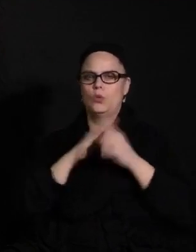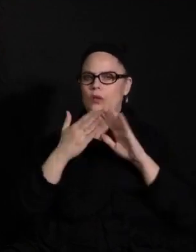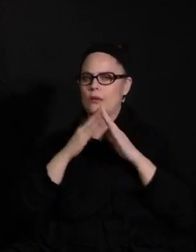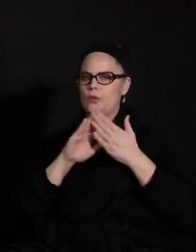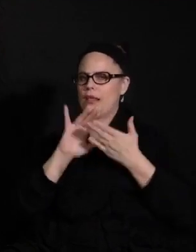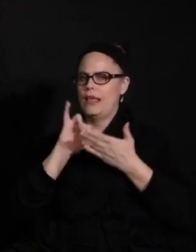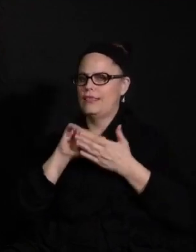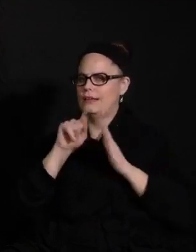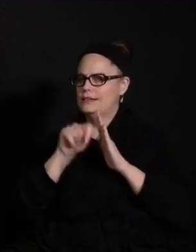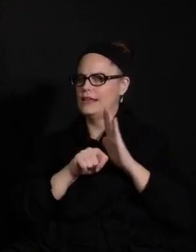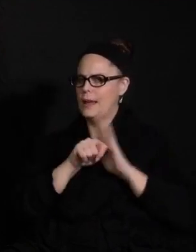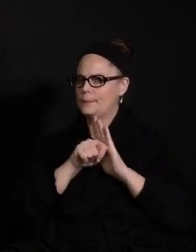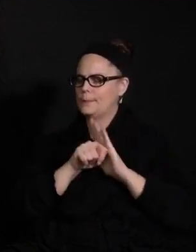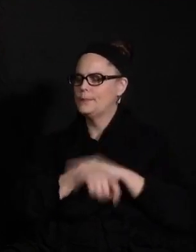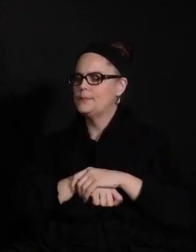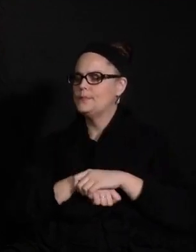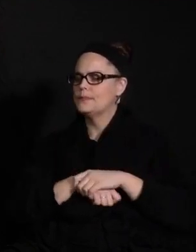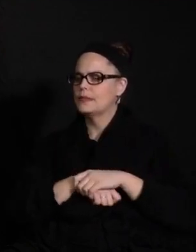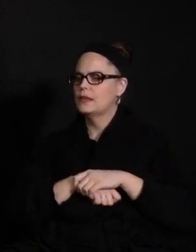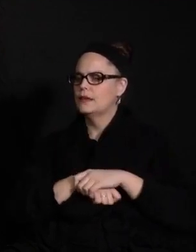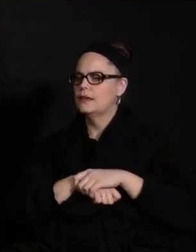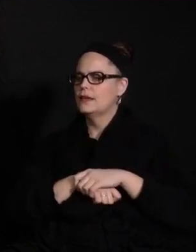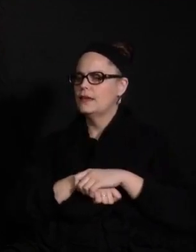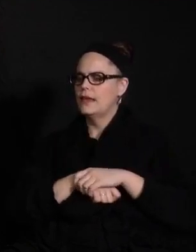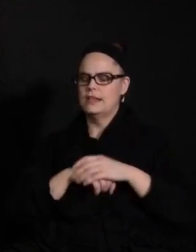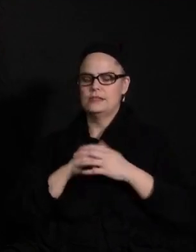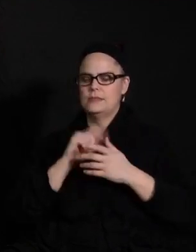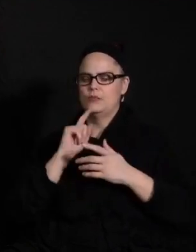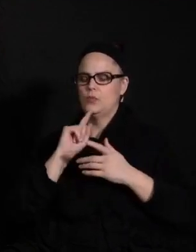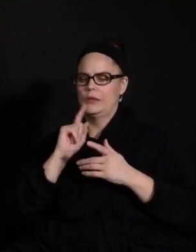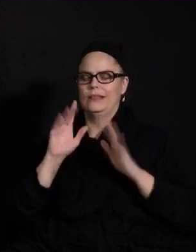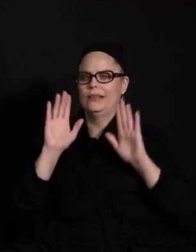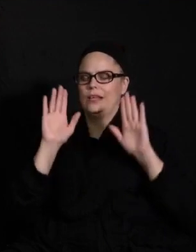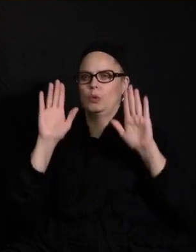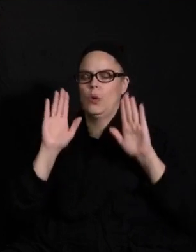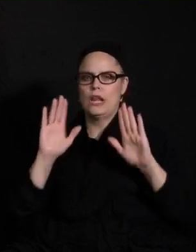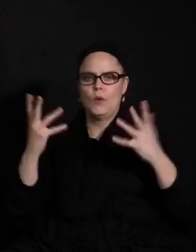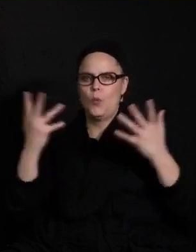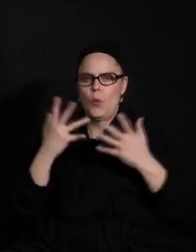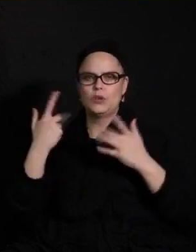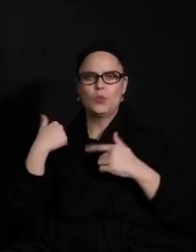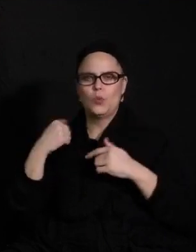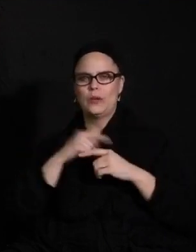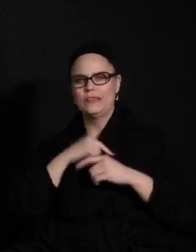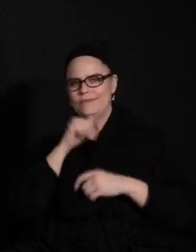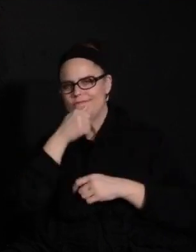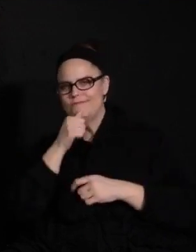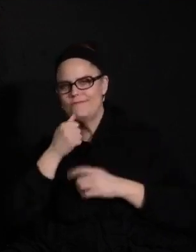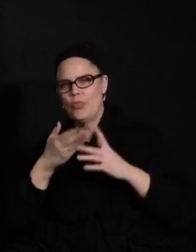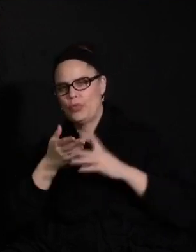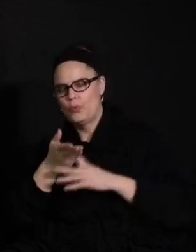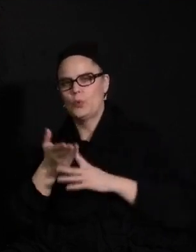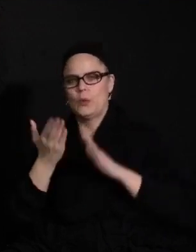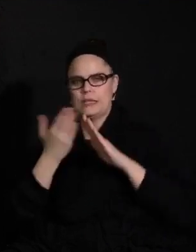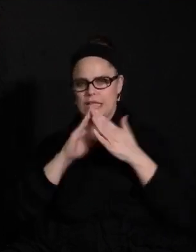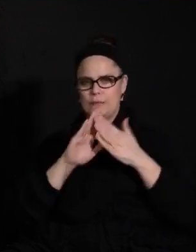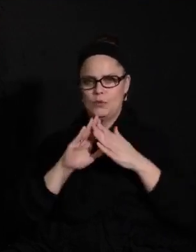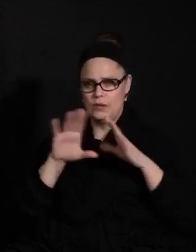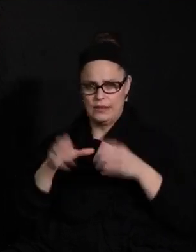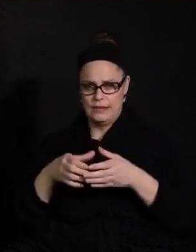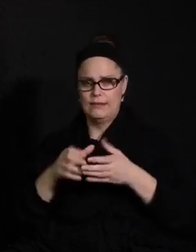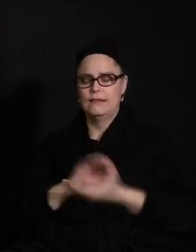And it has been just absolutely incredible what we've gone through and endured as a community through this time.